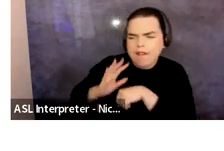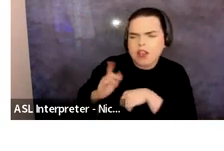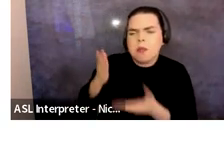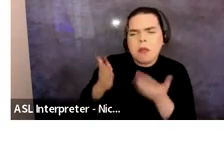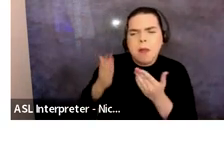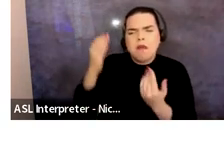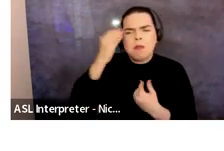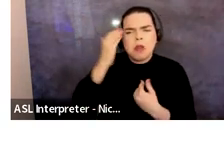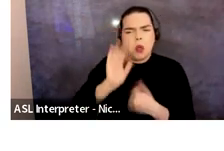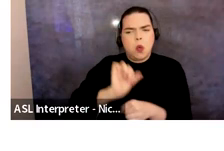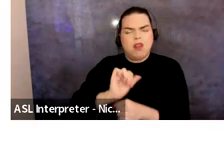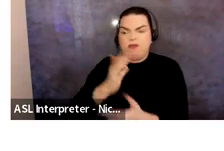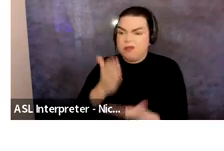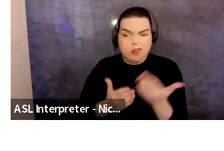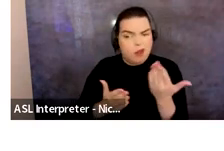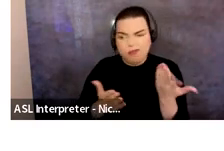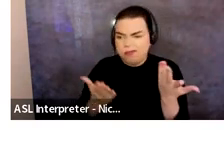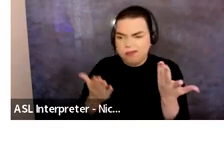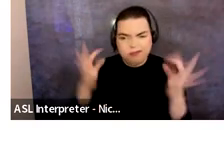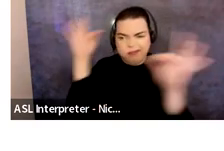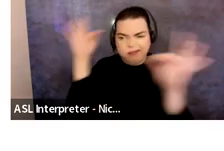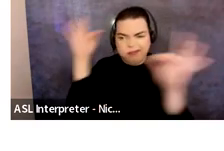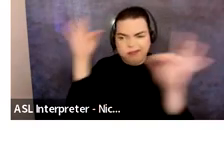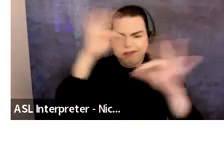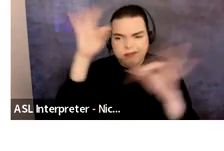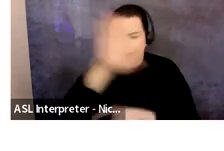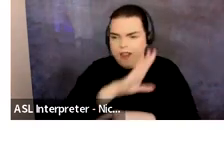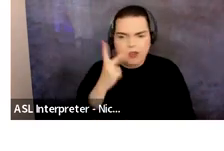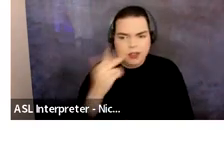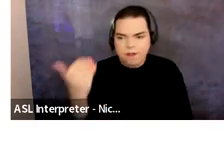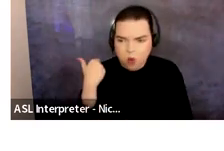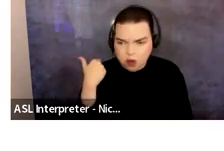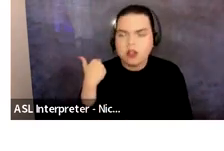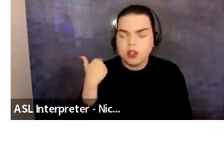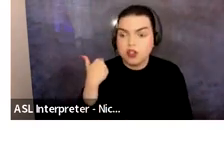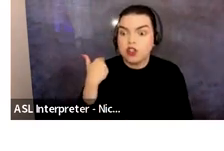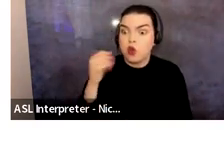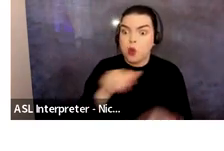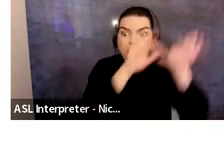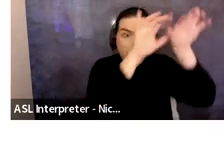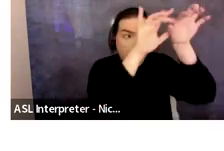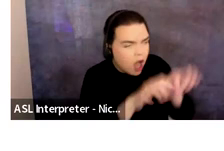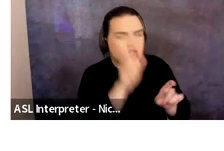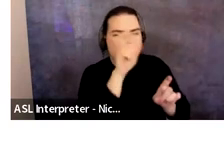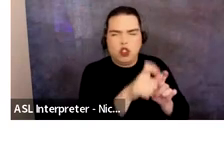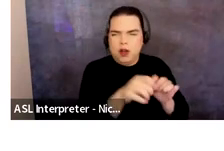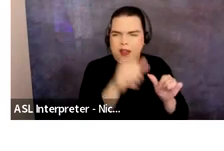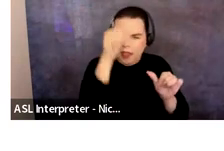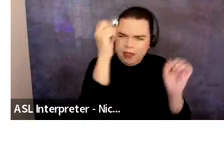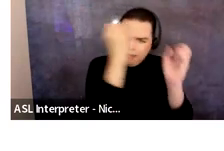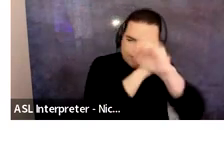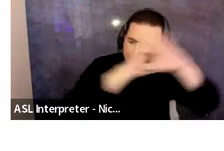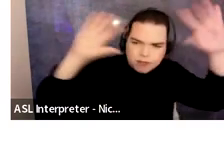with your work, most will not. Please complete your application with this in mind, without assumptions of what the